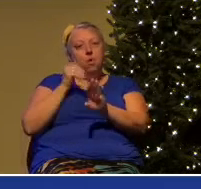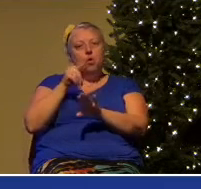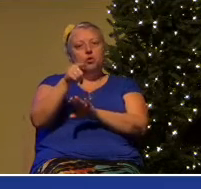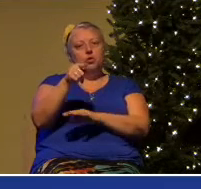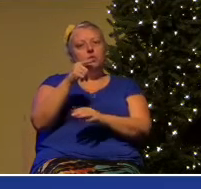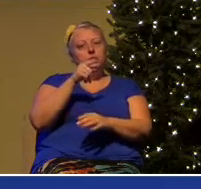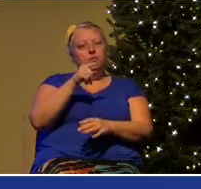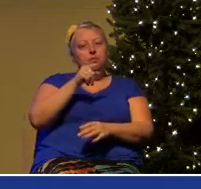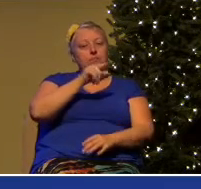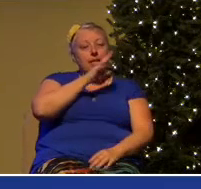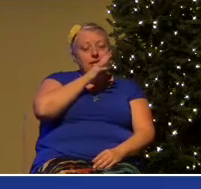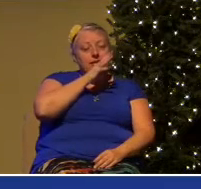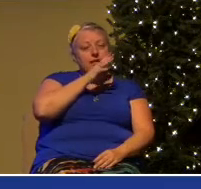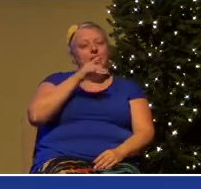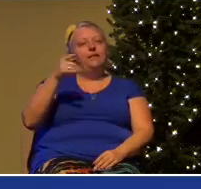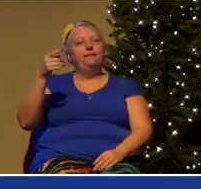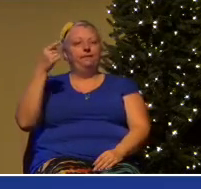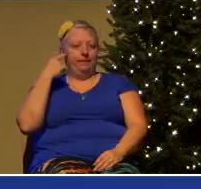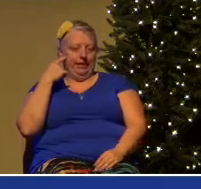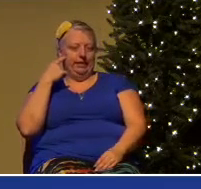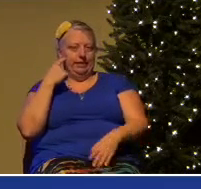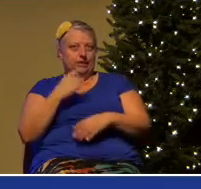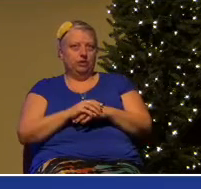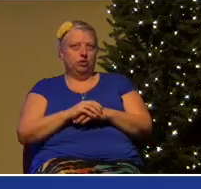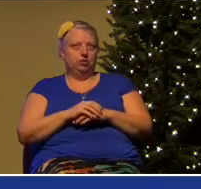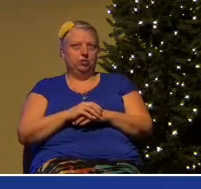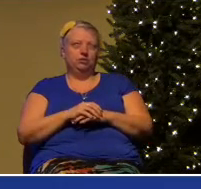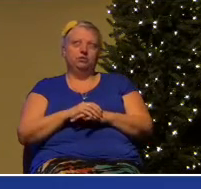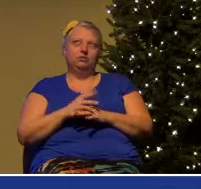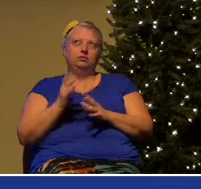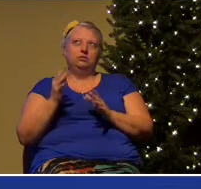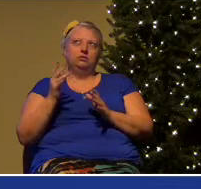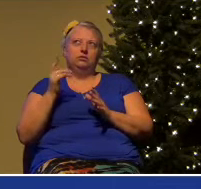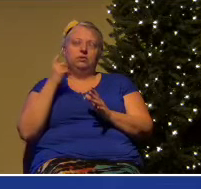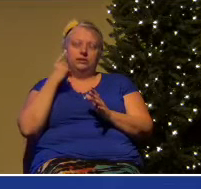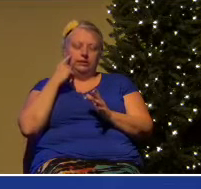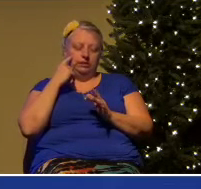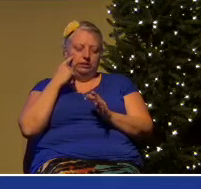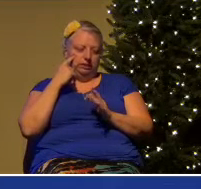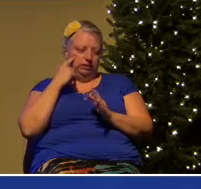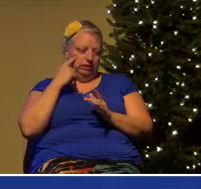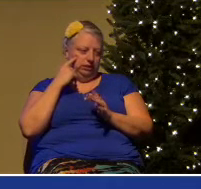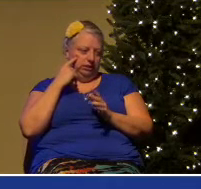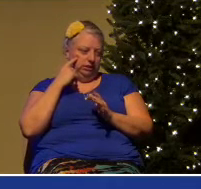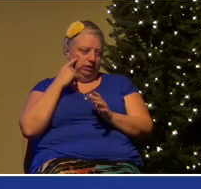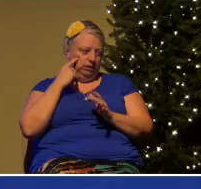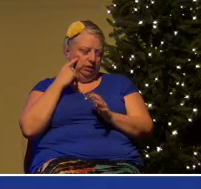T, meaning, let me think of it here. It will come to me in a moment.